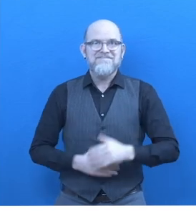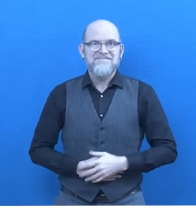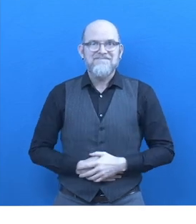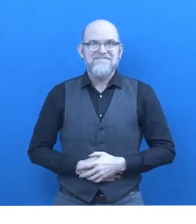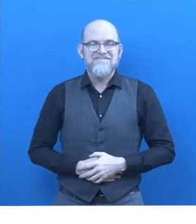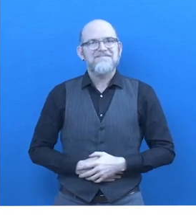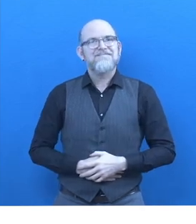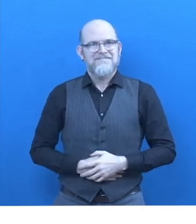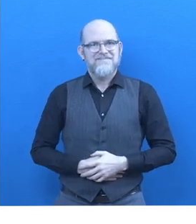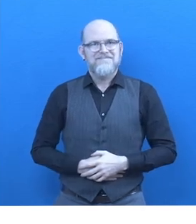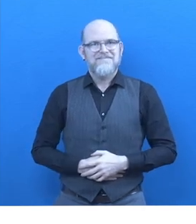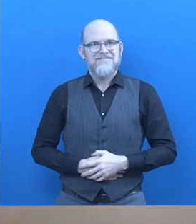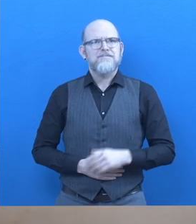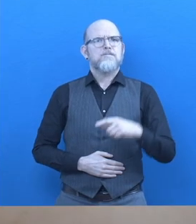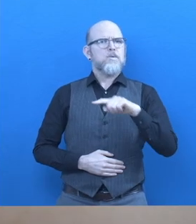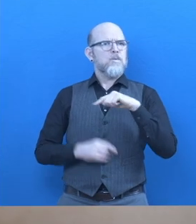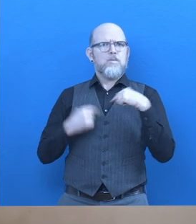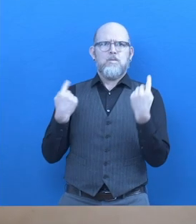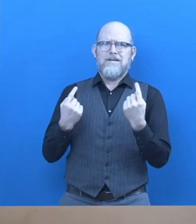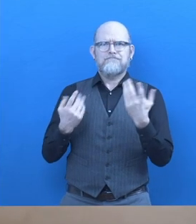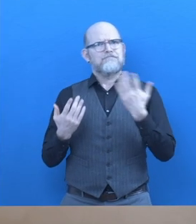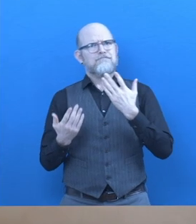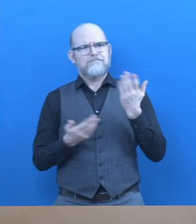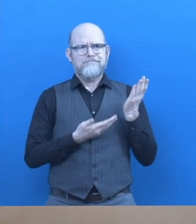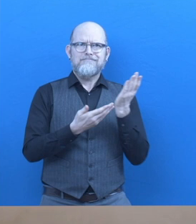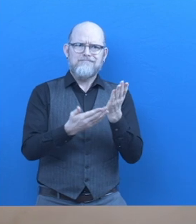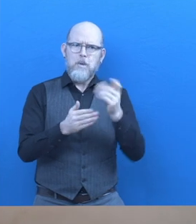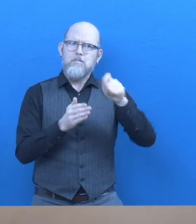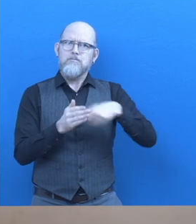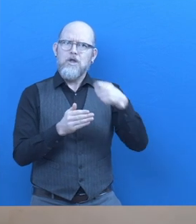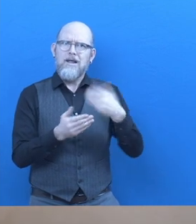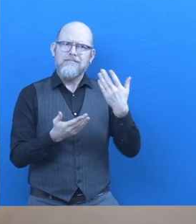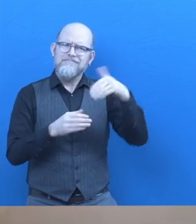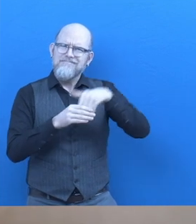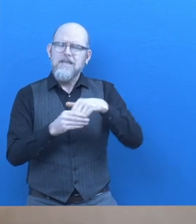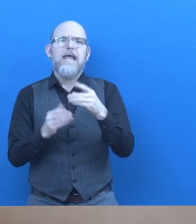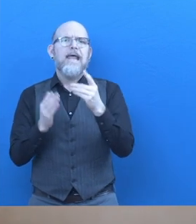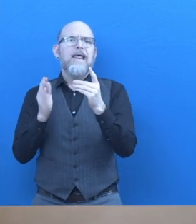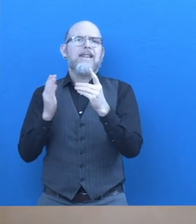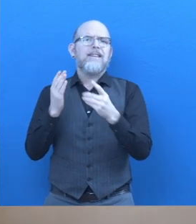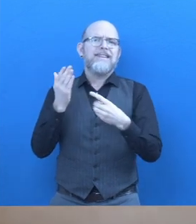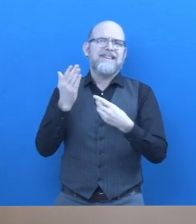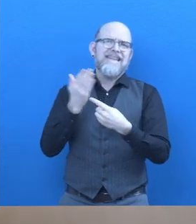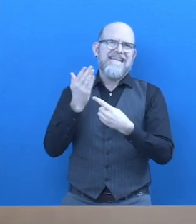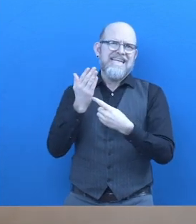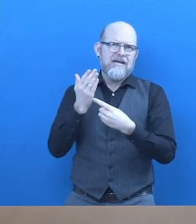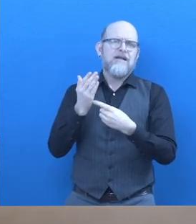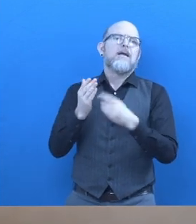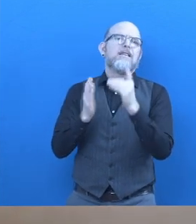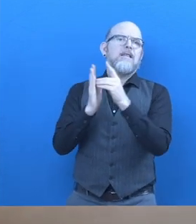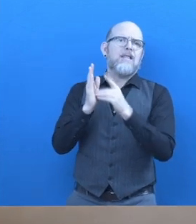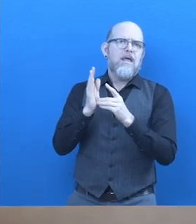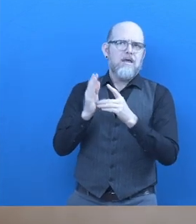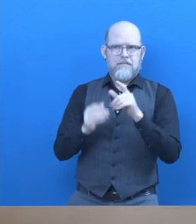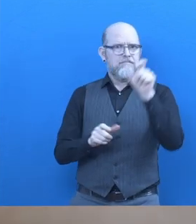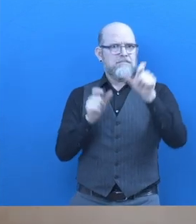Kualewa Pita-Mashka So our business uses technology and data to help